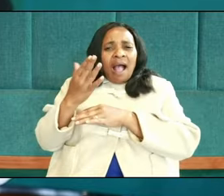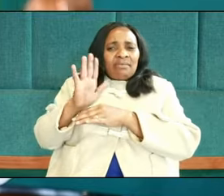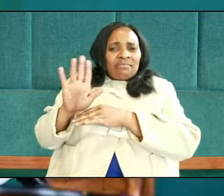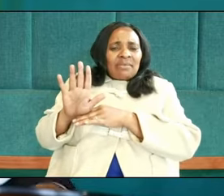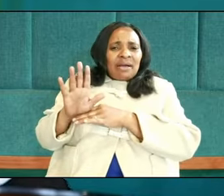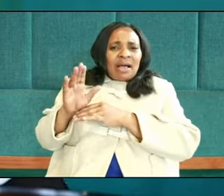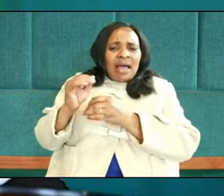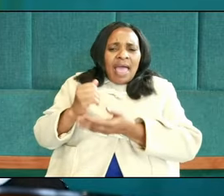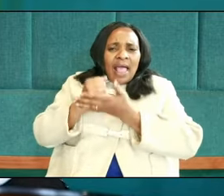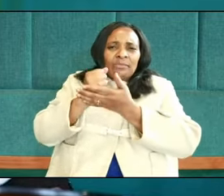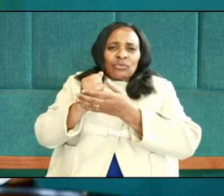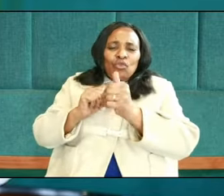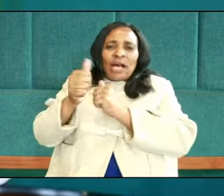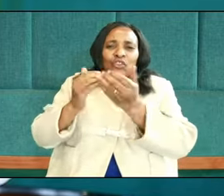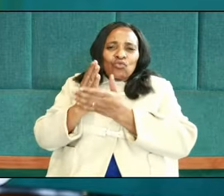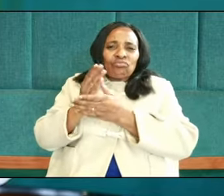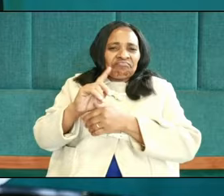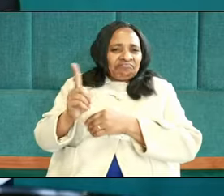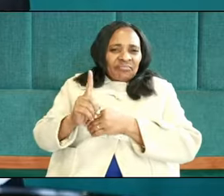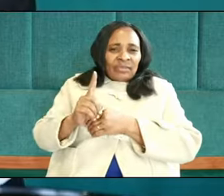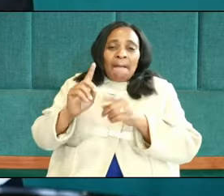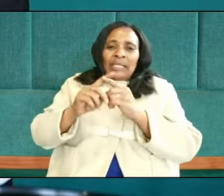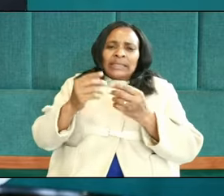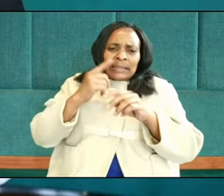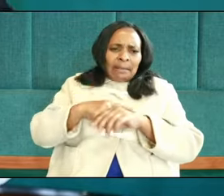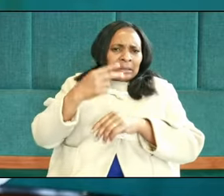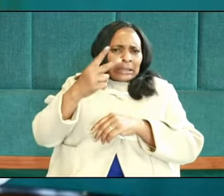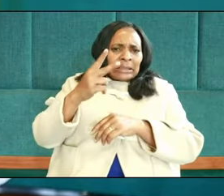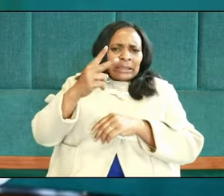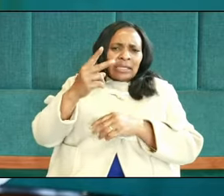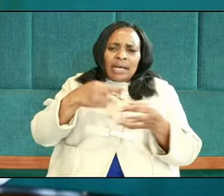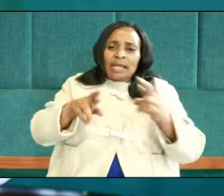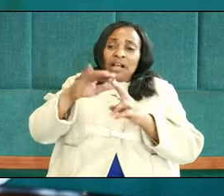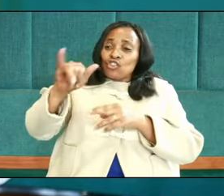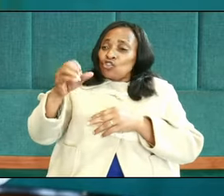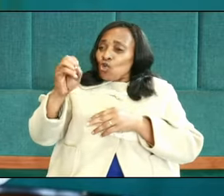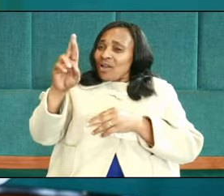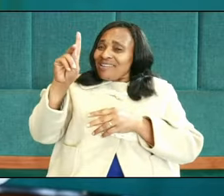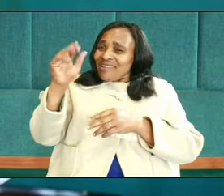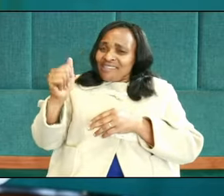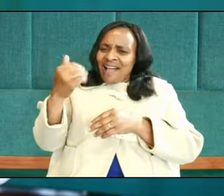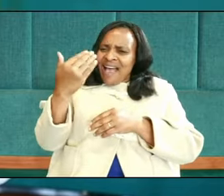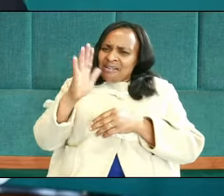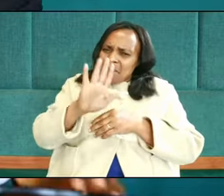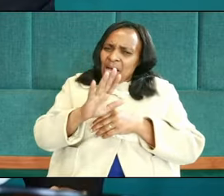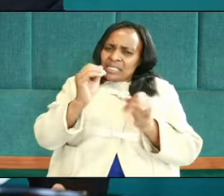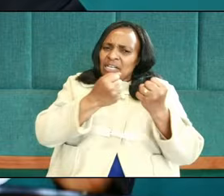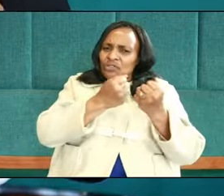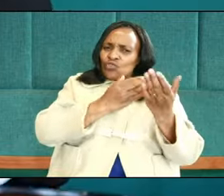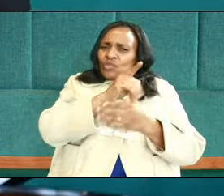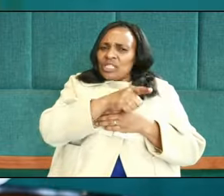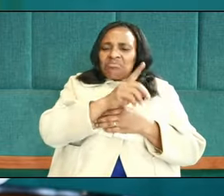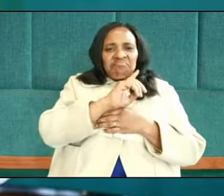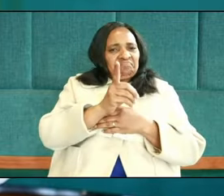them passage through the Red Sea. When they saw the river of Jordan, it was not their own arm that saved them through that.